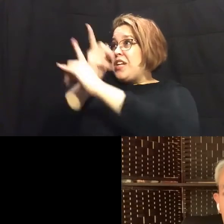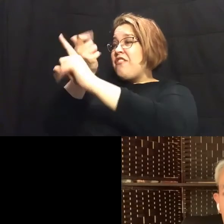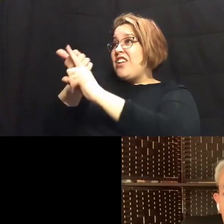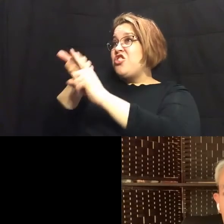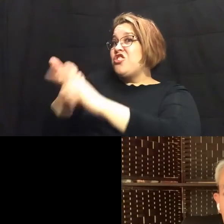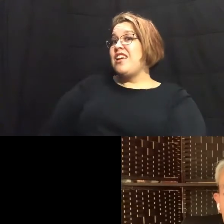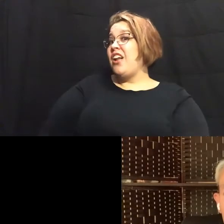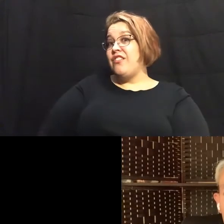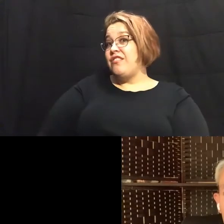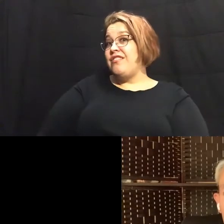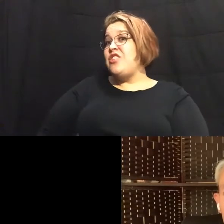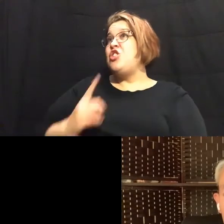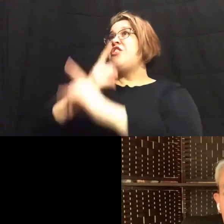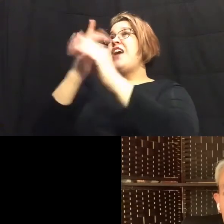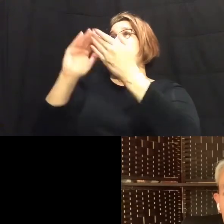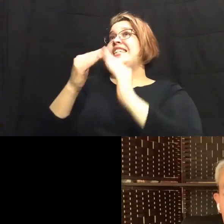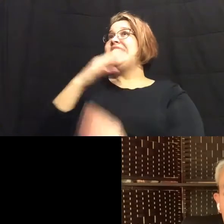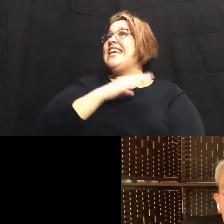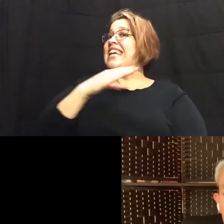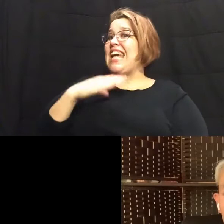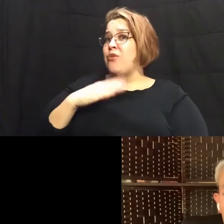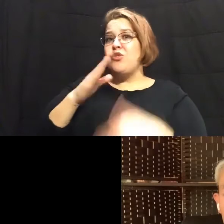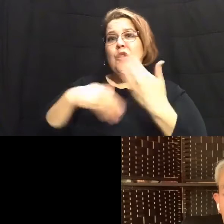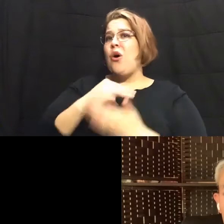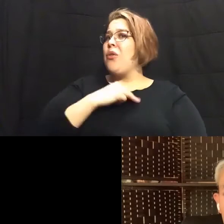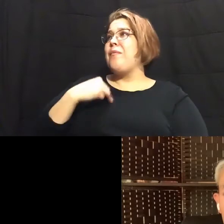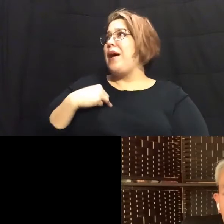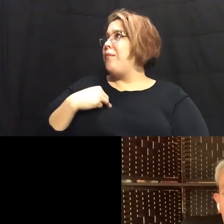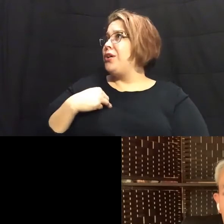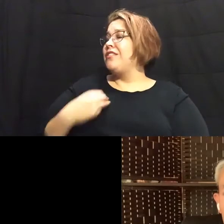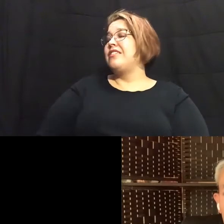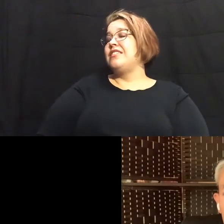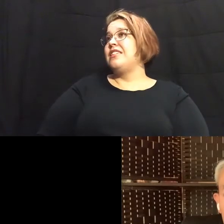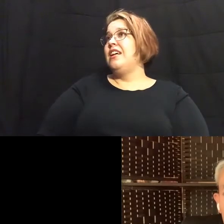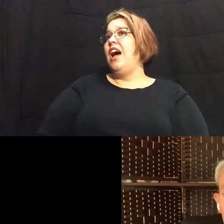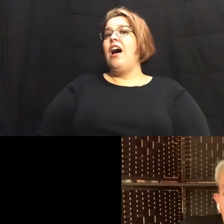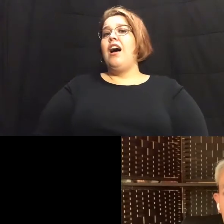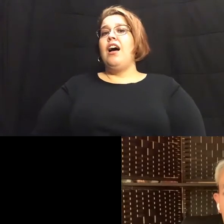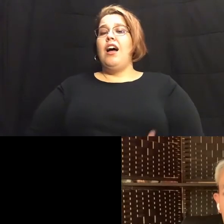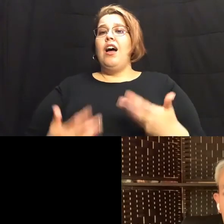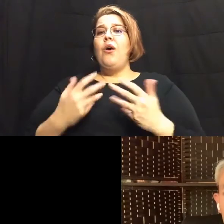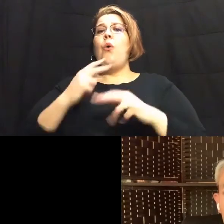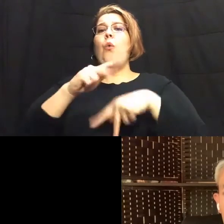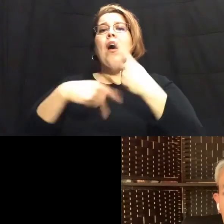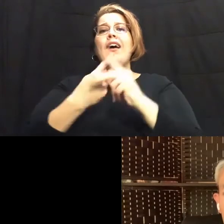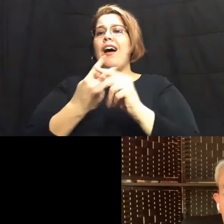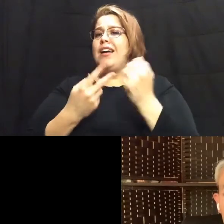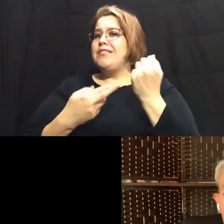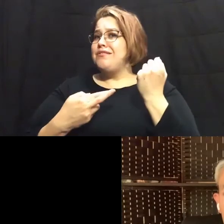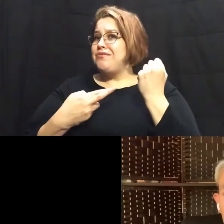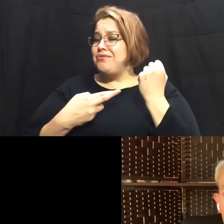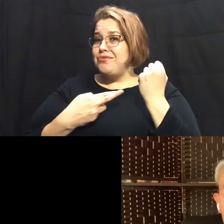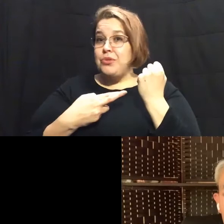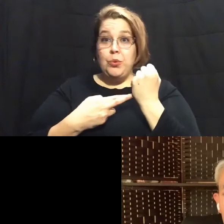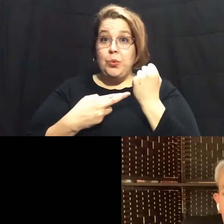and to defend city council and all its members um what kind of resources um